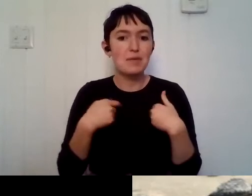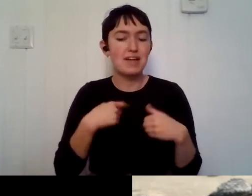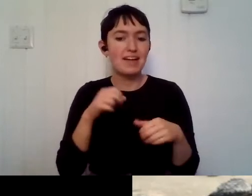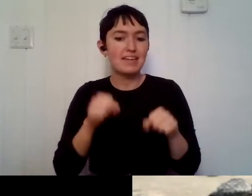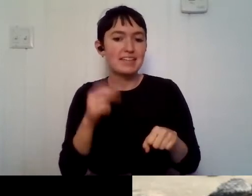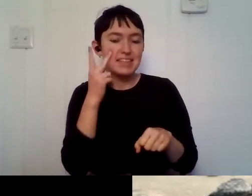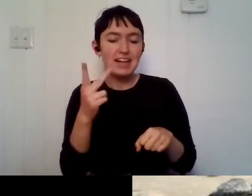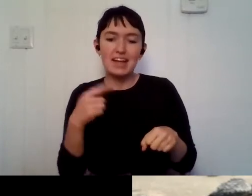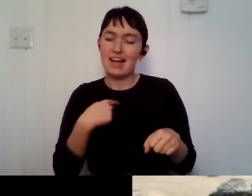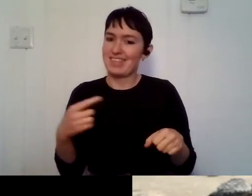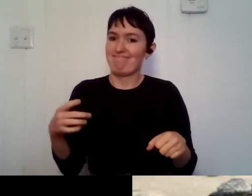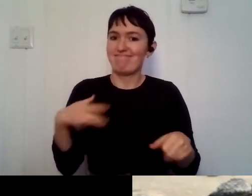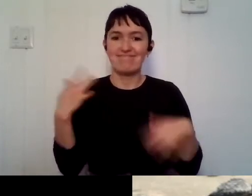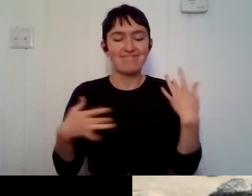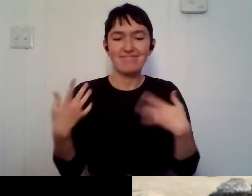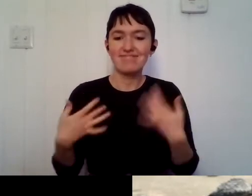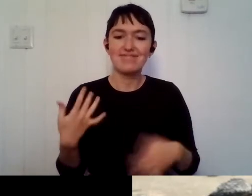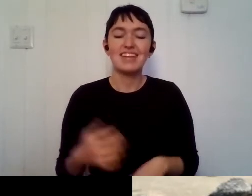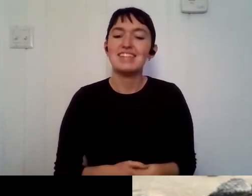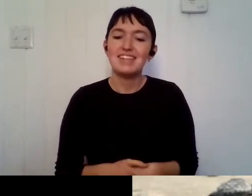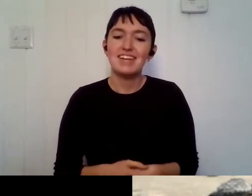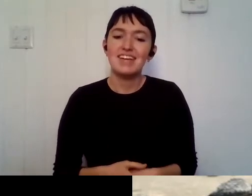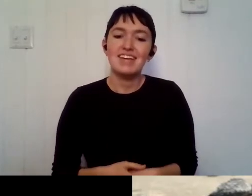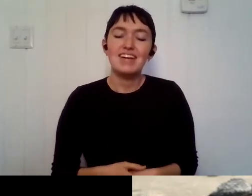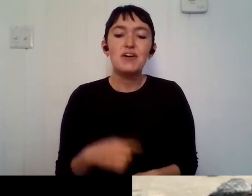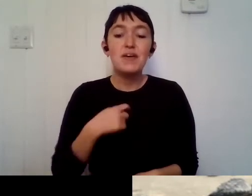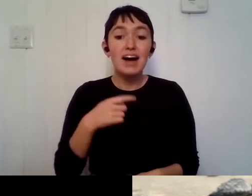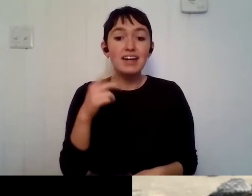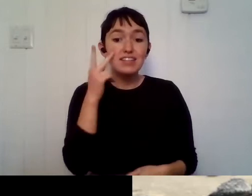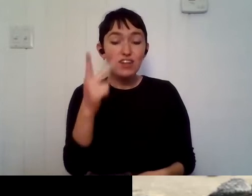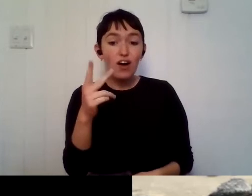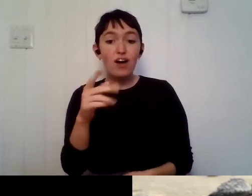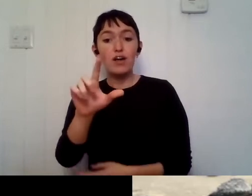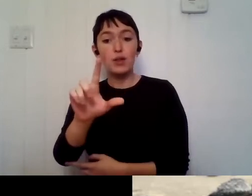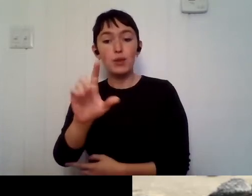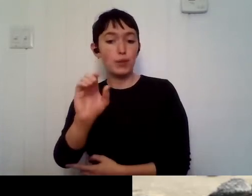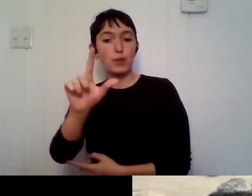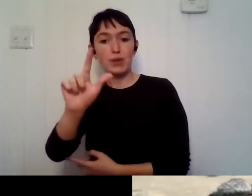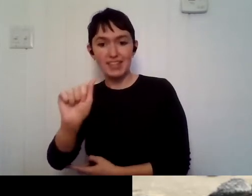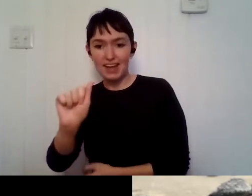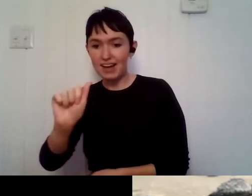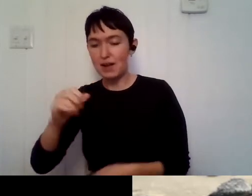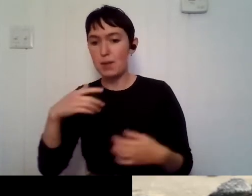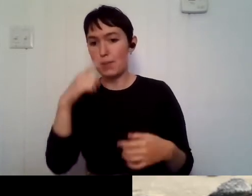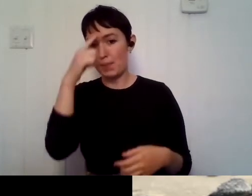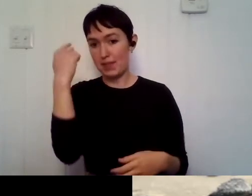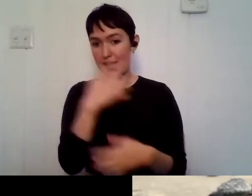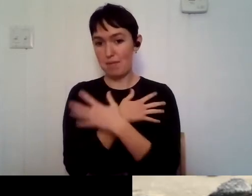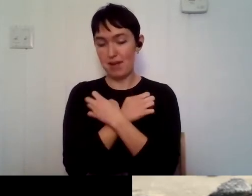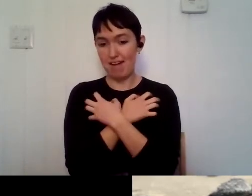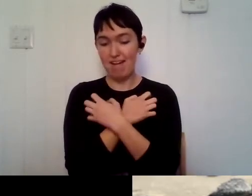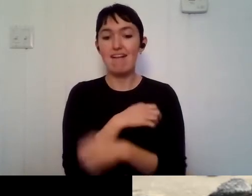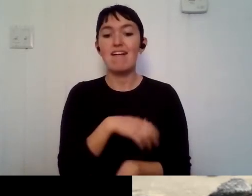um, like I finally got to see like a Louisiana black bear last year. And, um, I got to see,